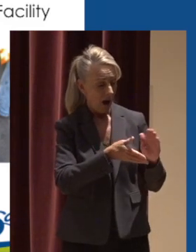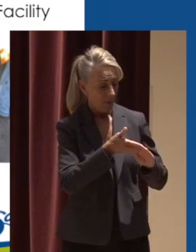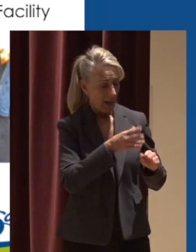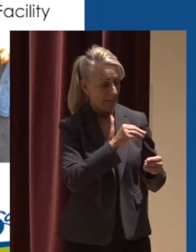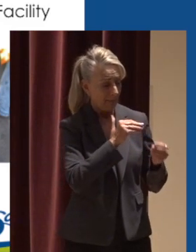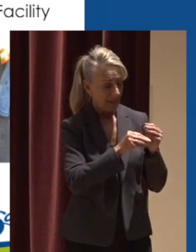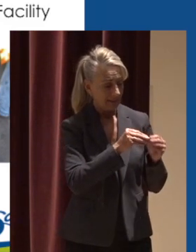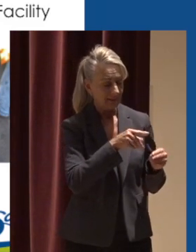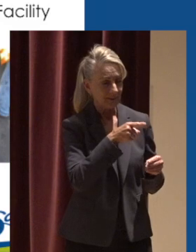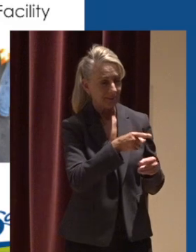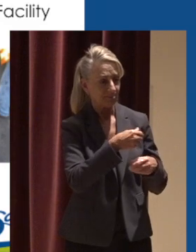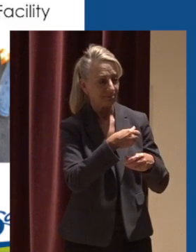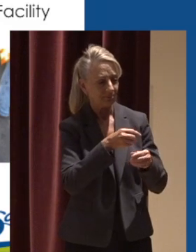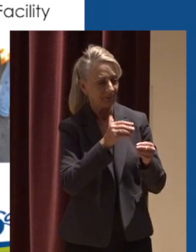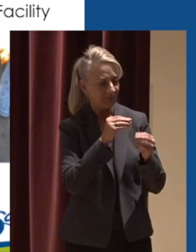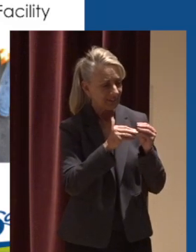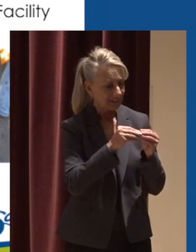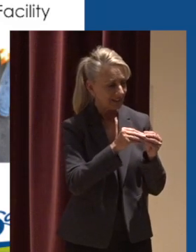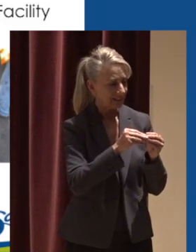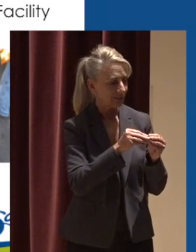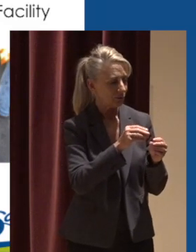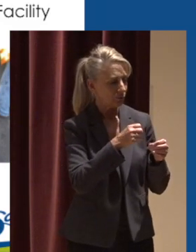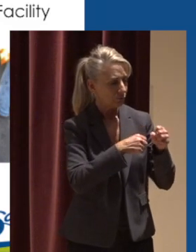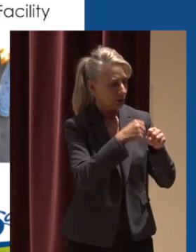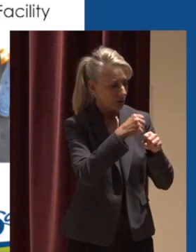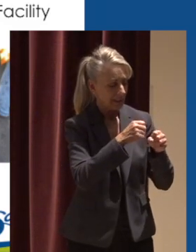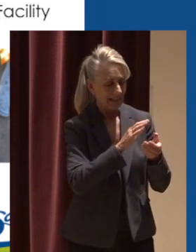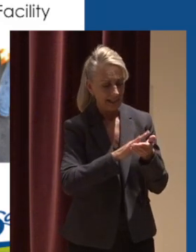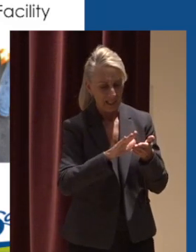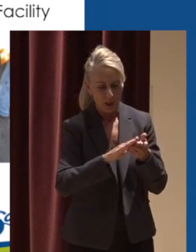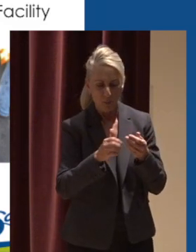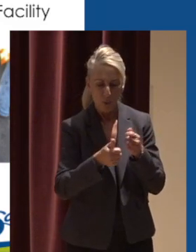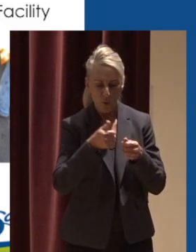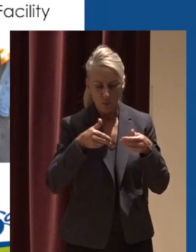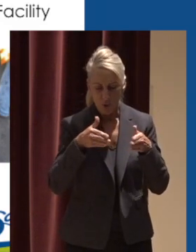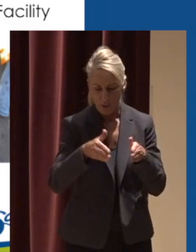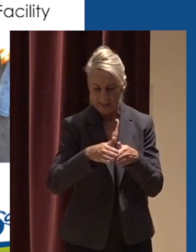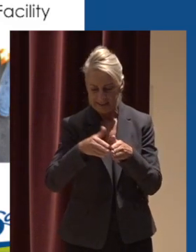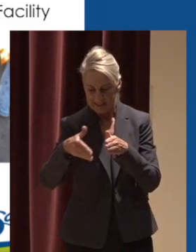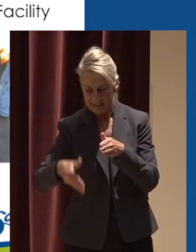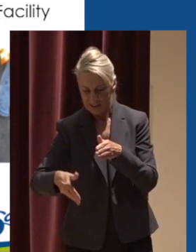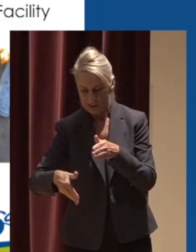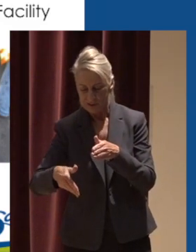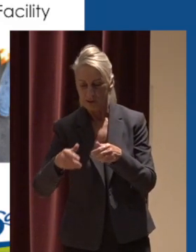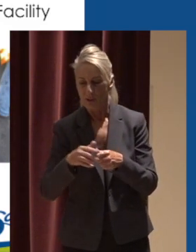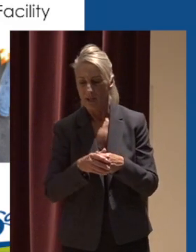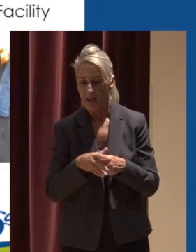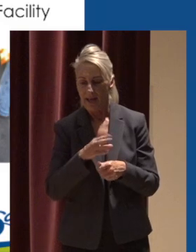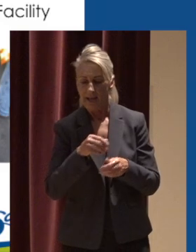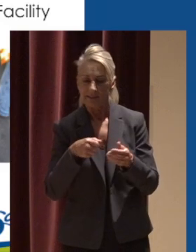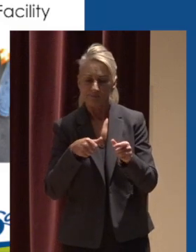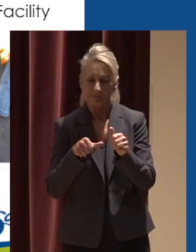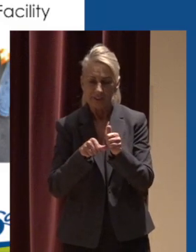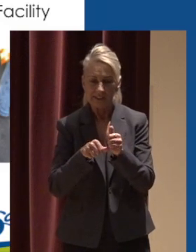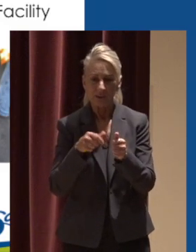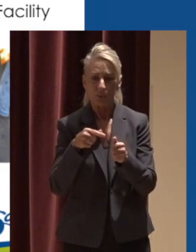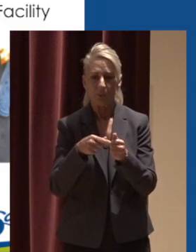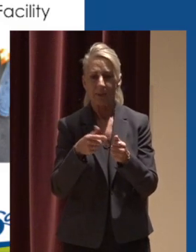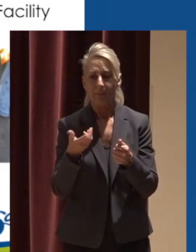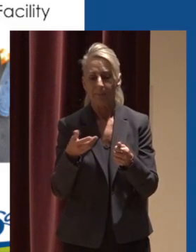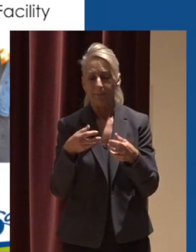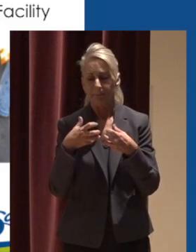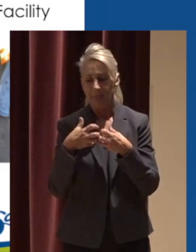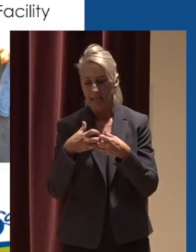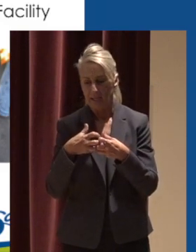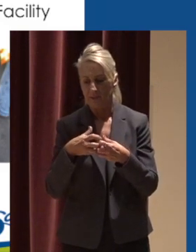repairs stormwater infrastructure cleans and mows roadside ditches to improve conveyance and capacity and assist with maintenance of mechanical water